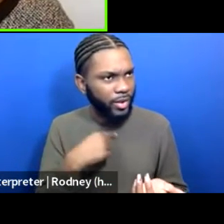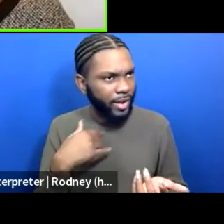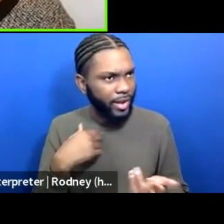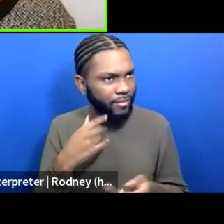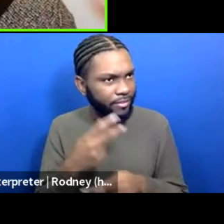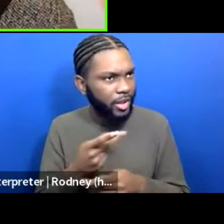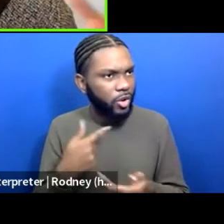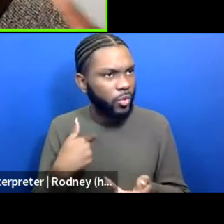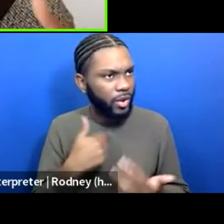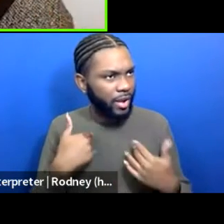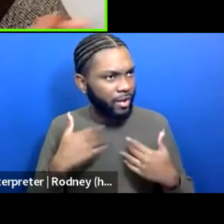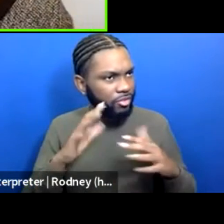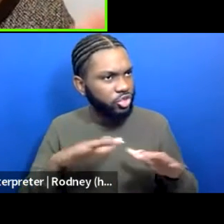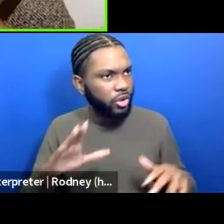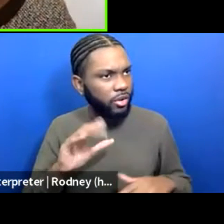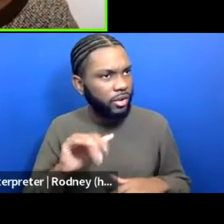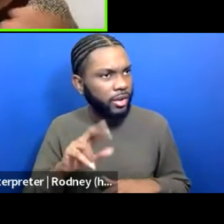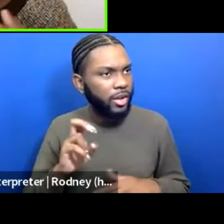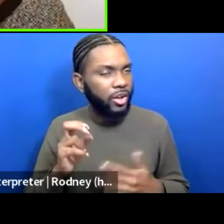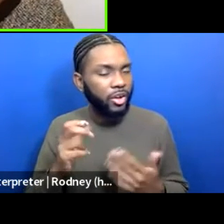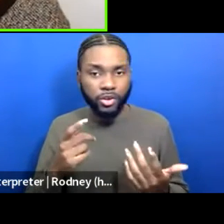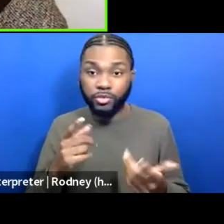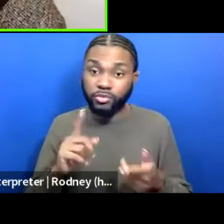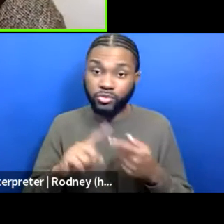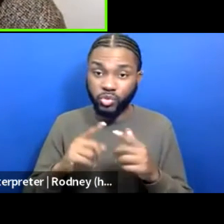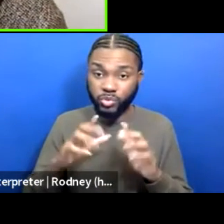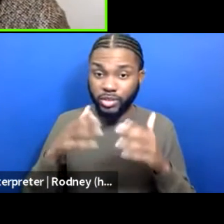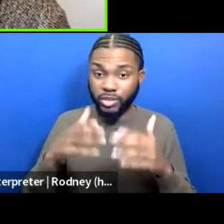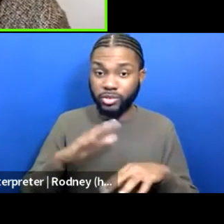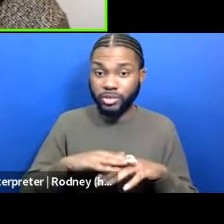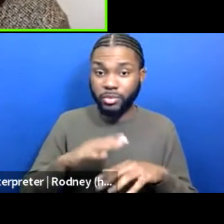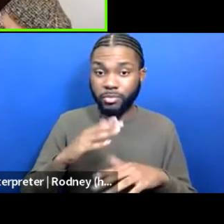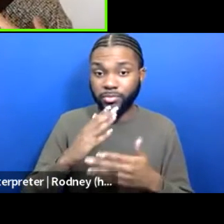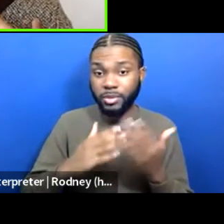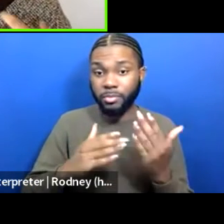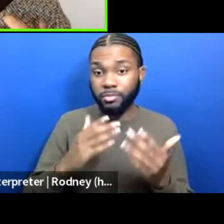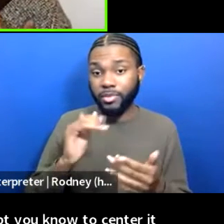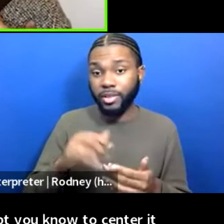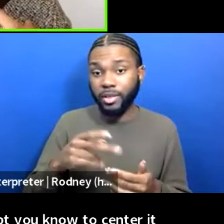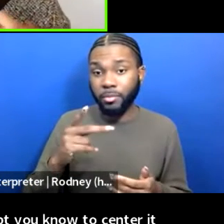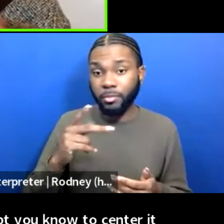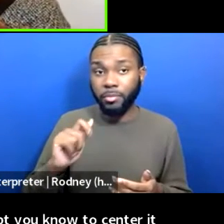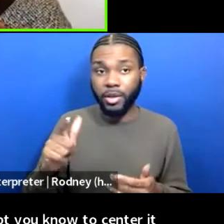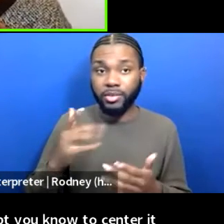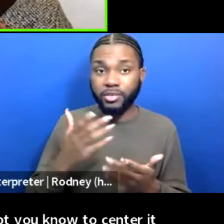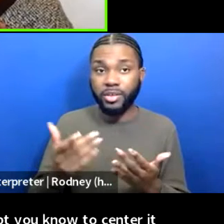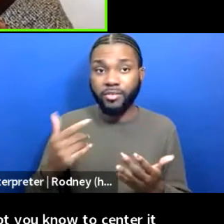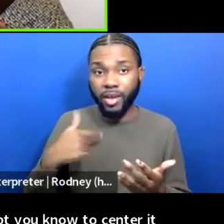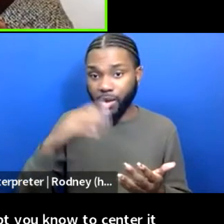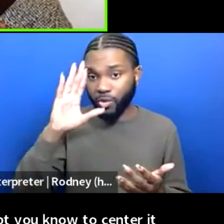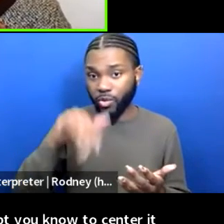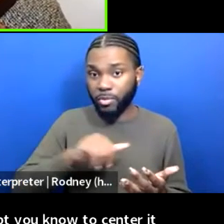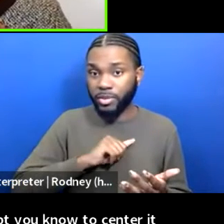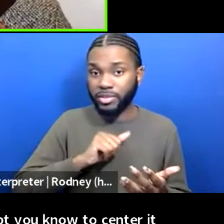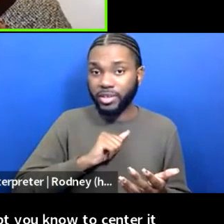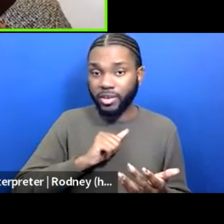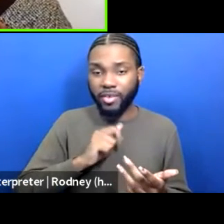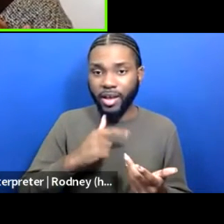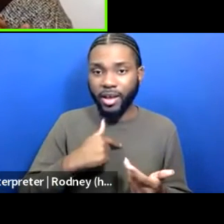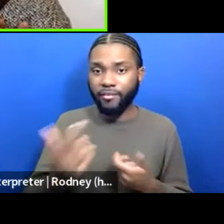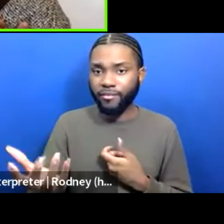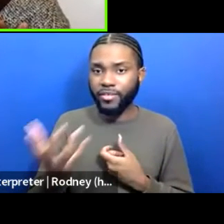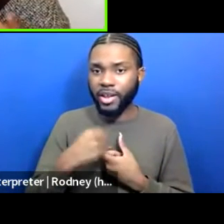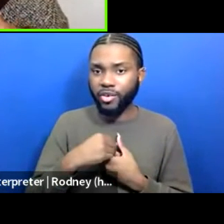childcare, we have care, you know, to center it in some of this pal stuff. I know I've inherited trauma